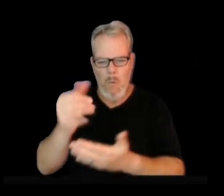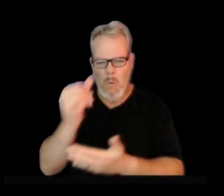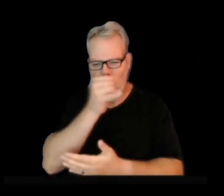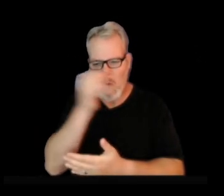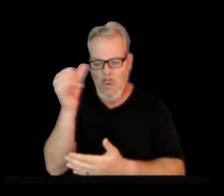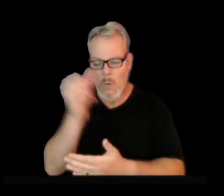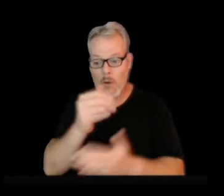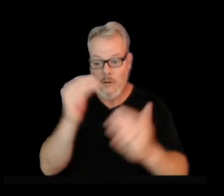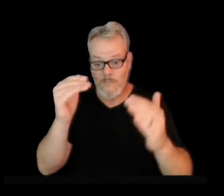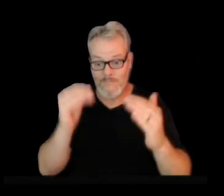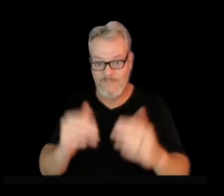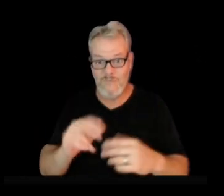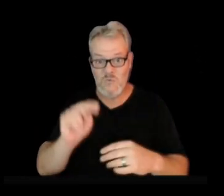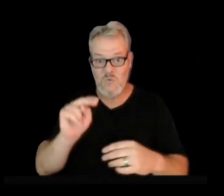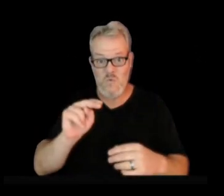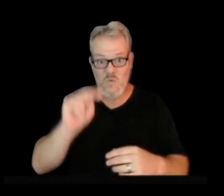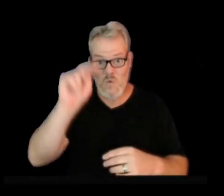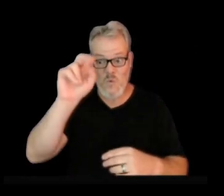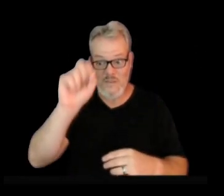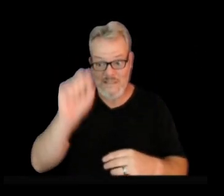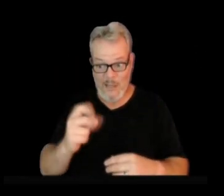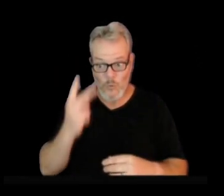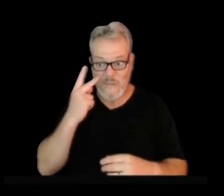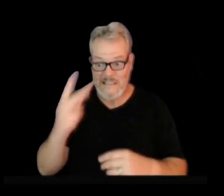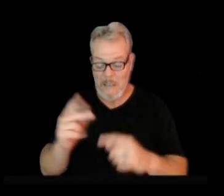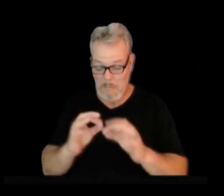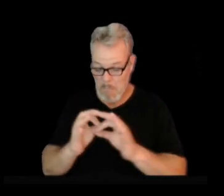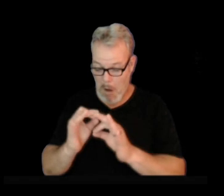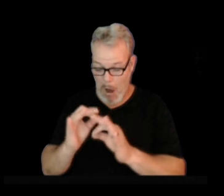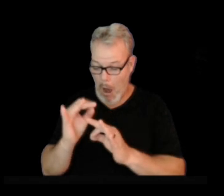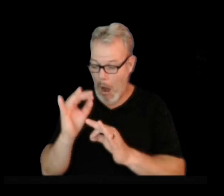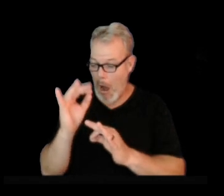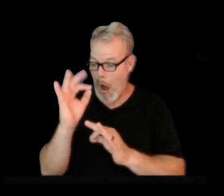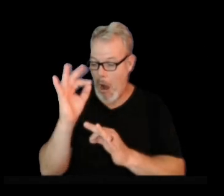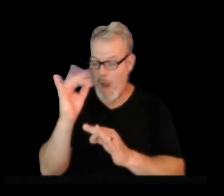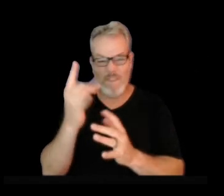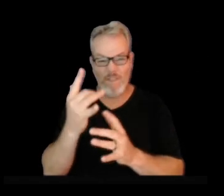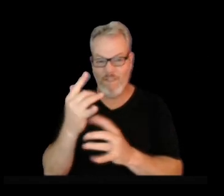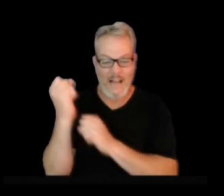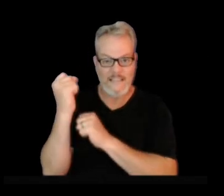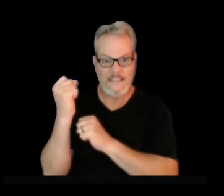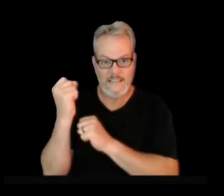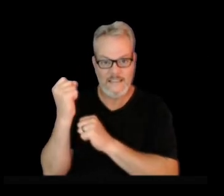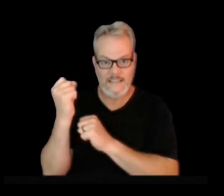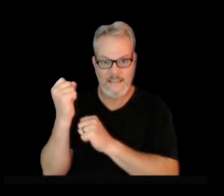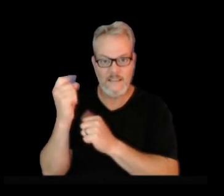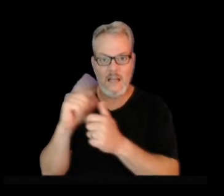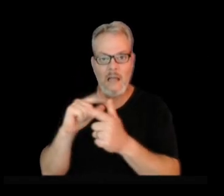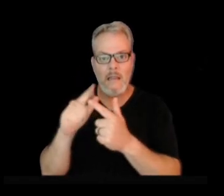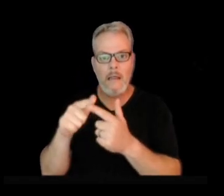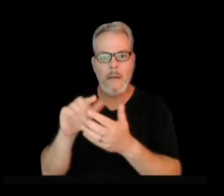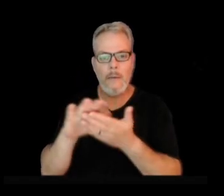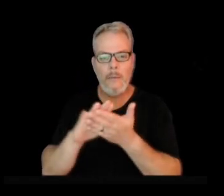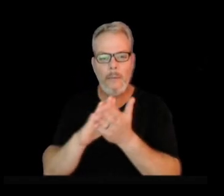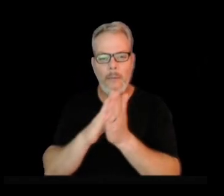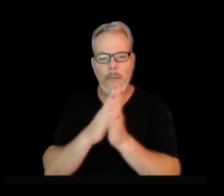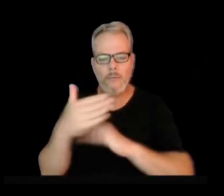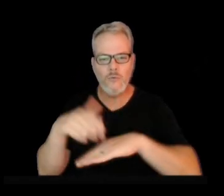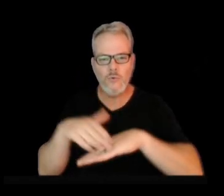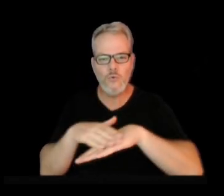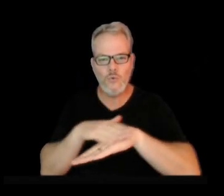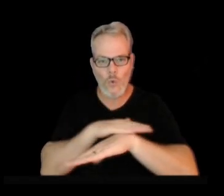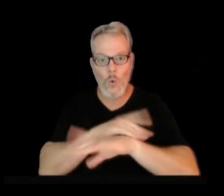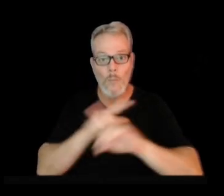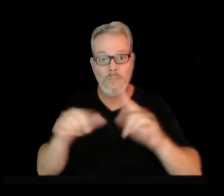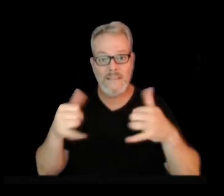shooting to the south at a massive rate. Faster at first, slower, the points are closer together, but still ongoing